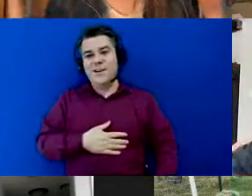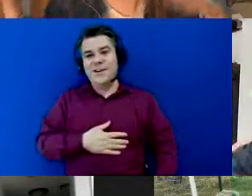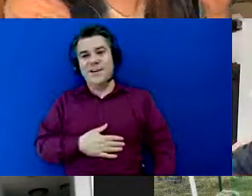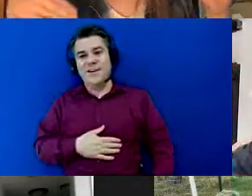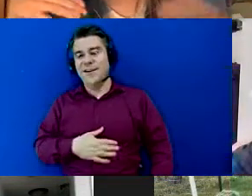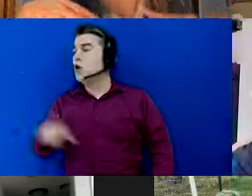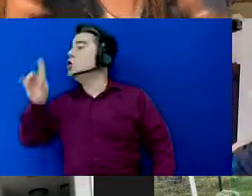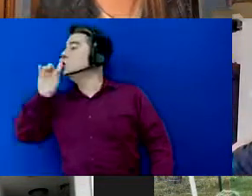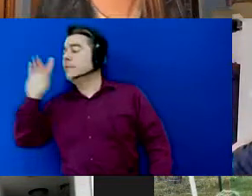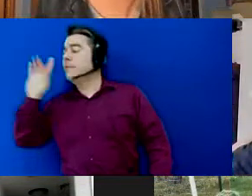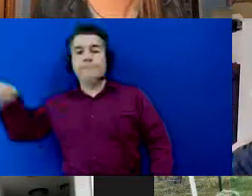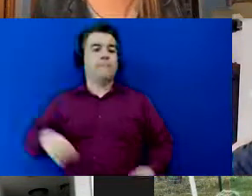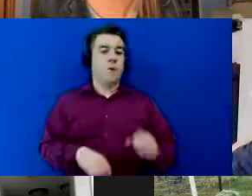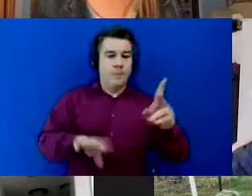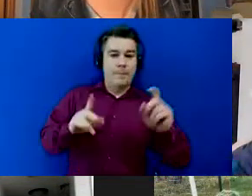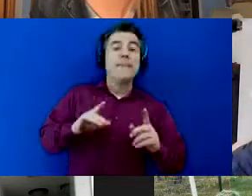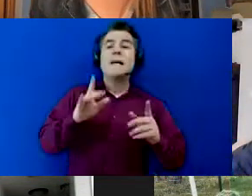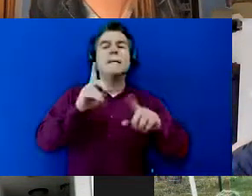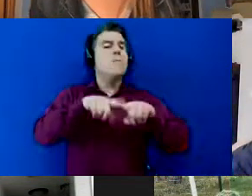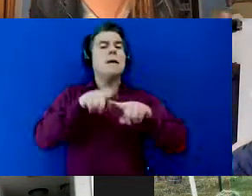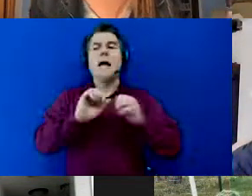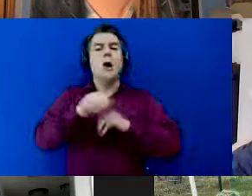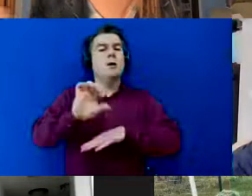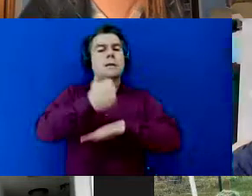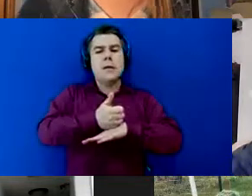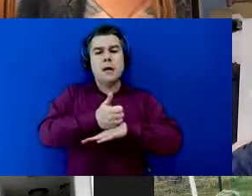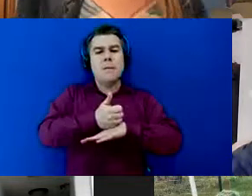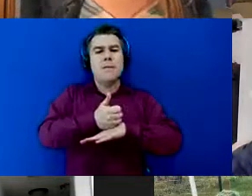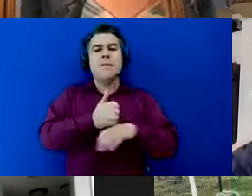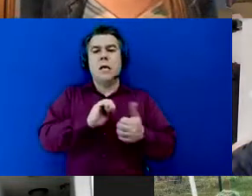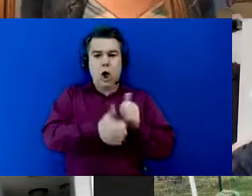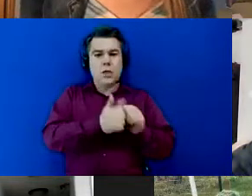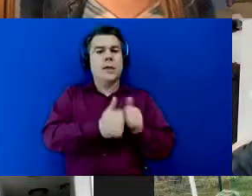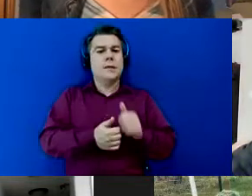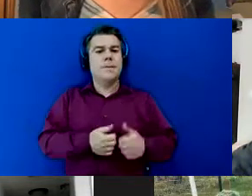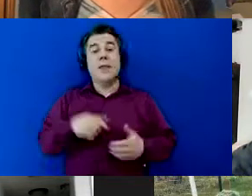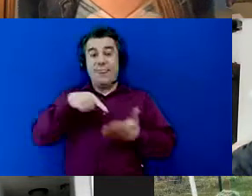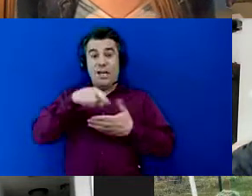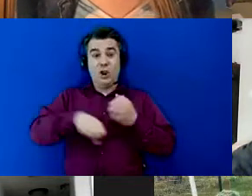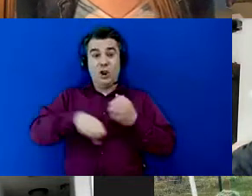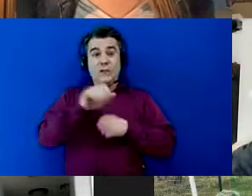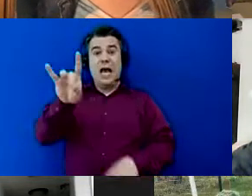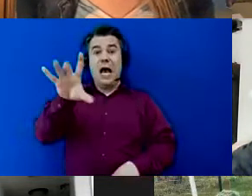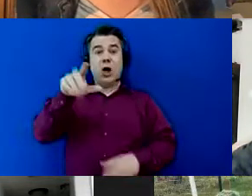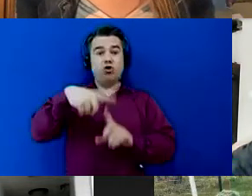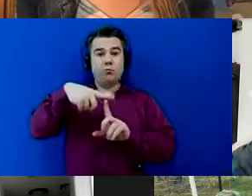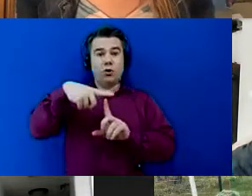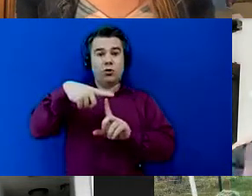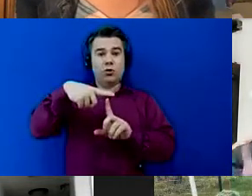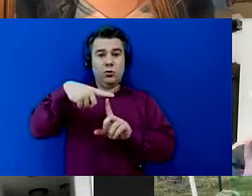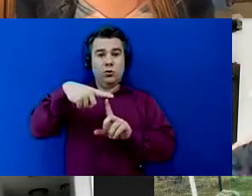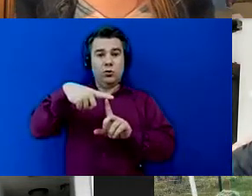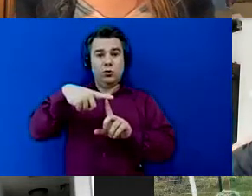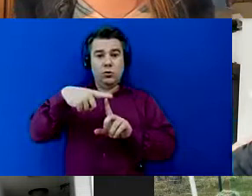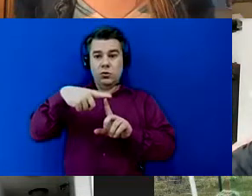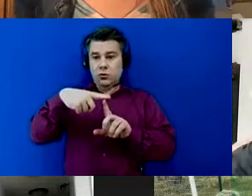depends on like how they set up the um the contest so this year it's 800 points right lorraine